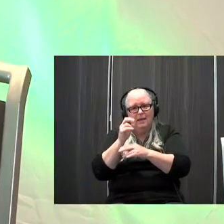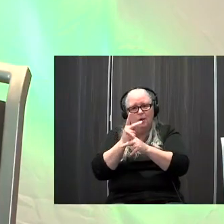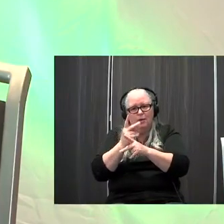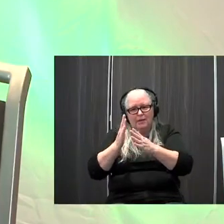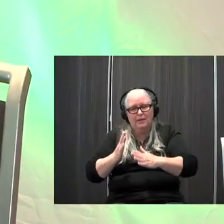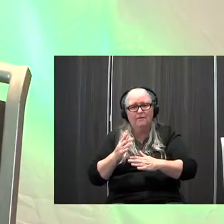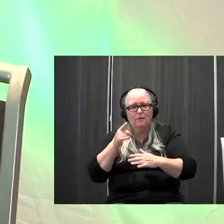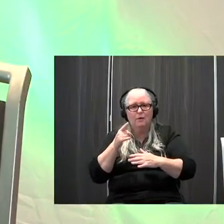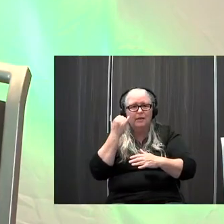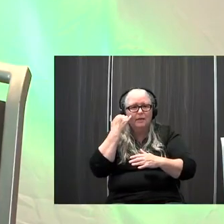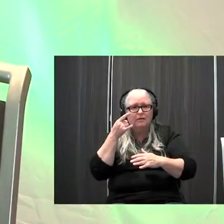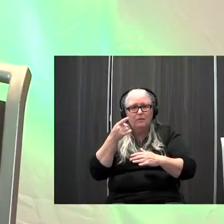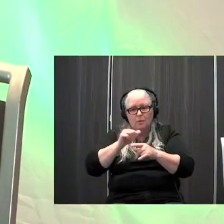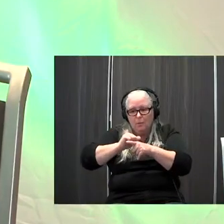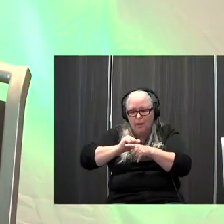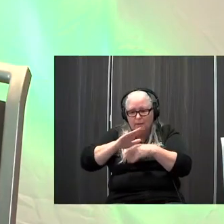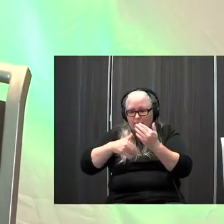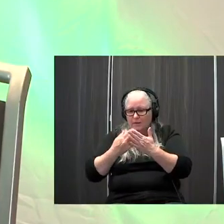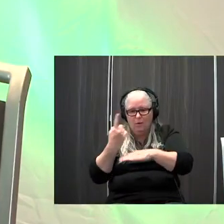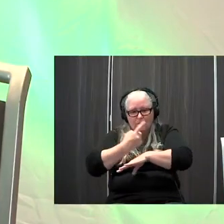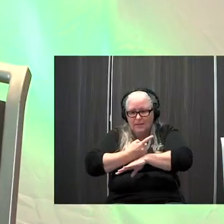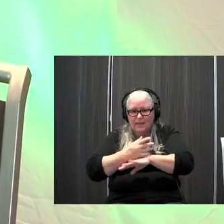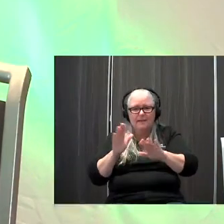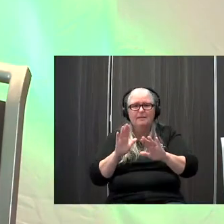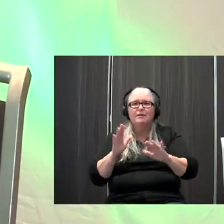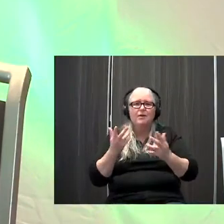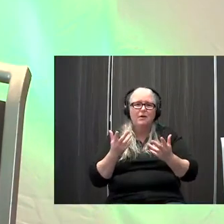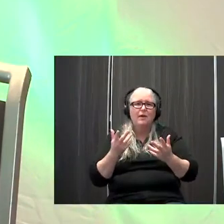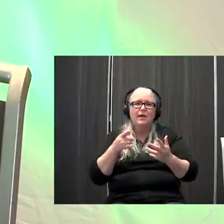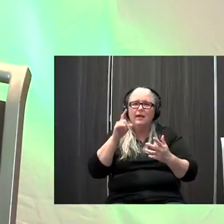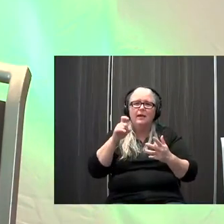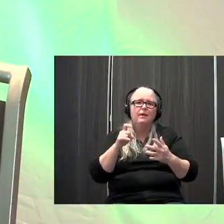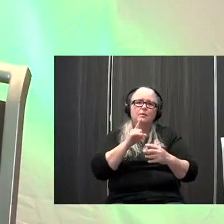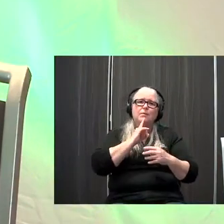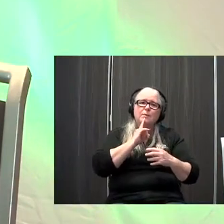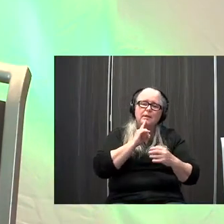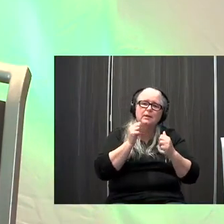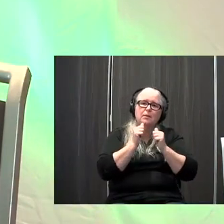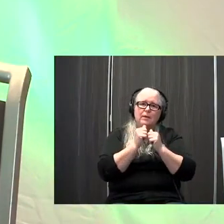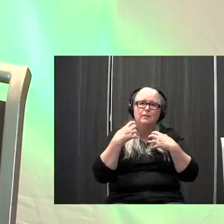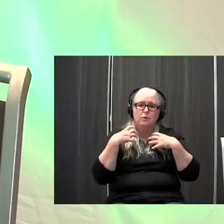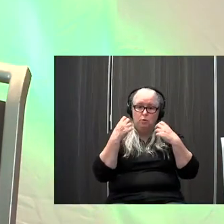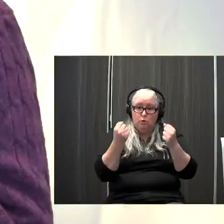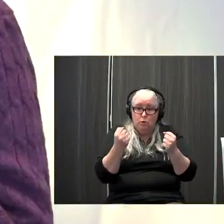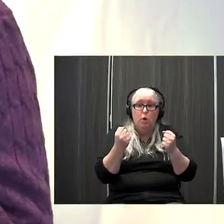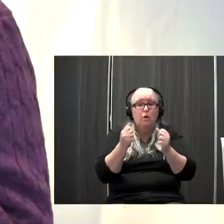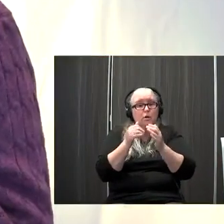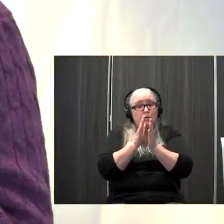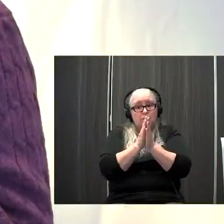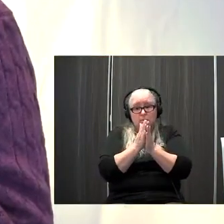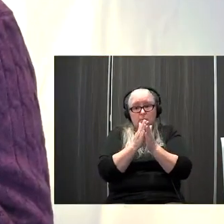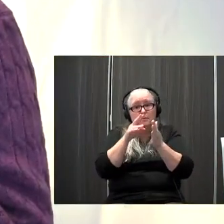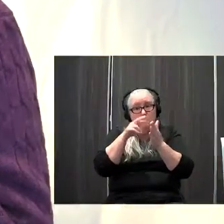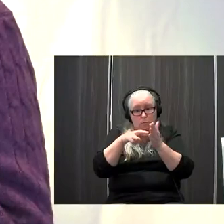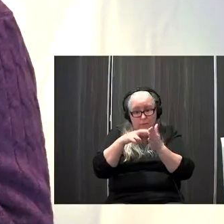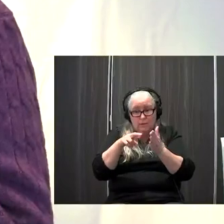doing then you're practicing all day long yeah no that's a great point and more motor memory and tons with charge in the charge literature and with people